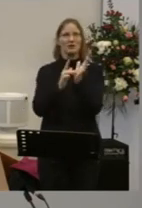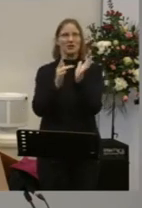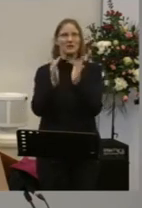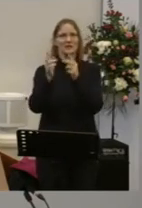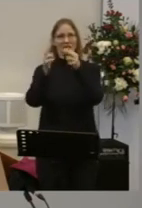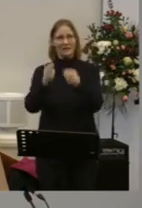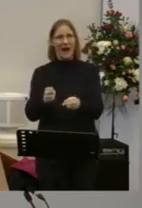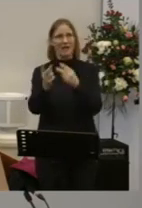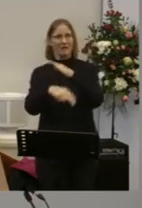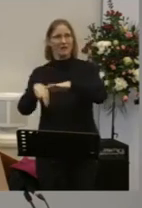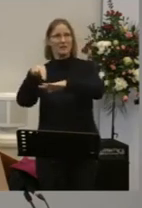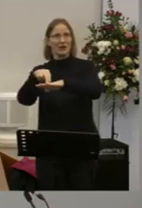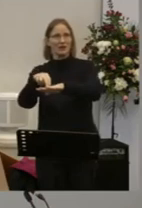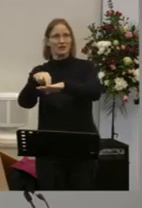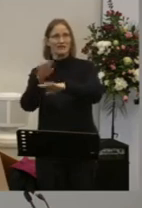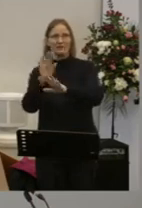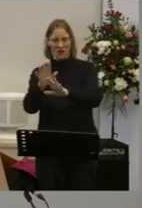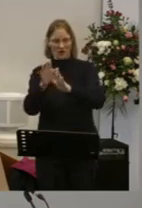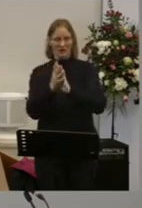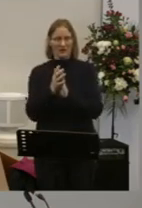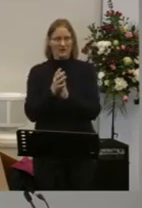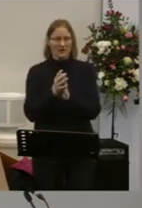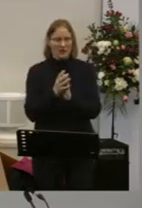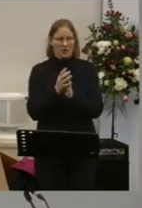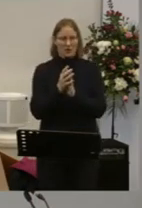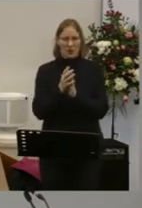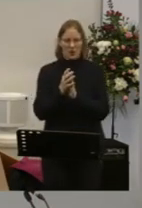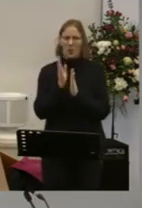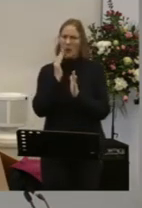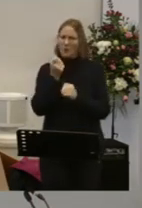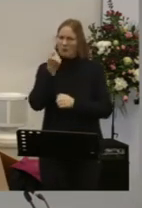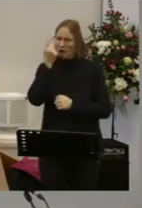Better Clearer Your life